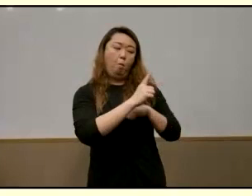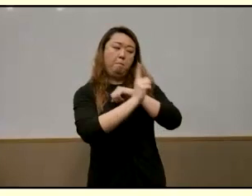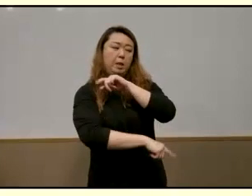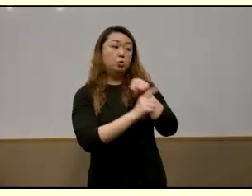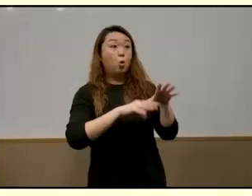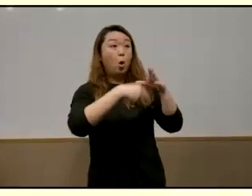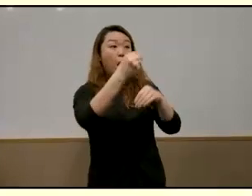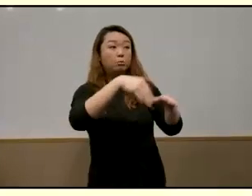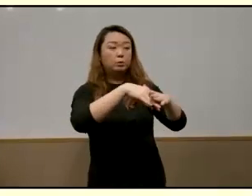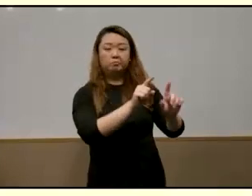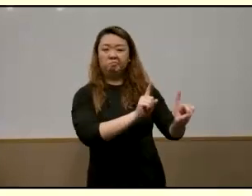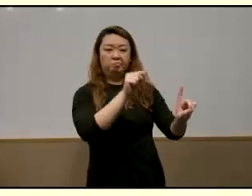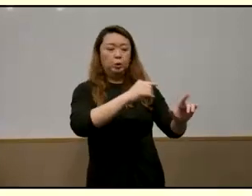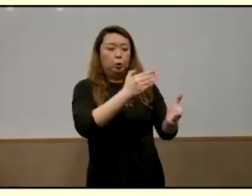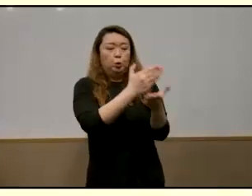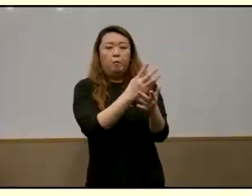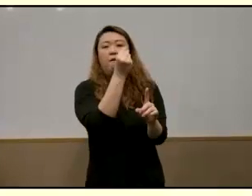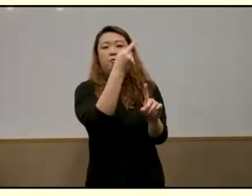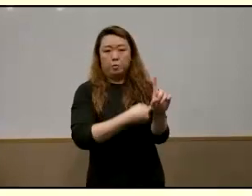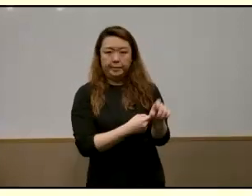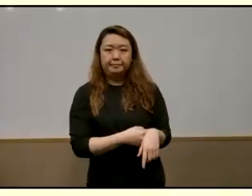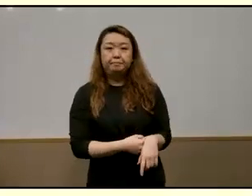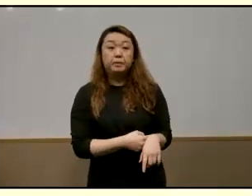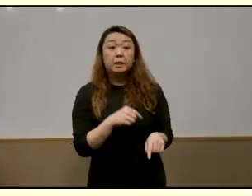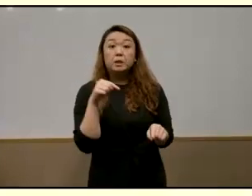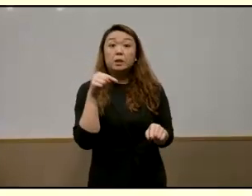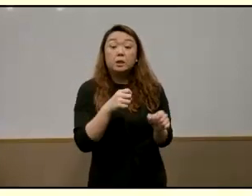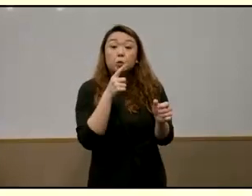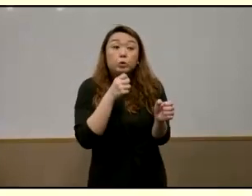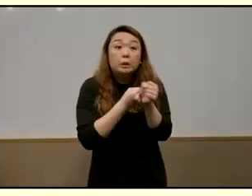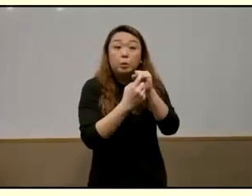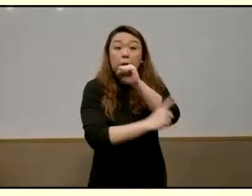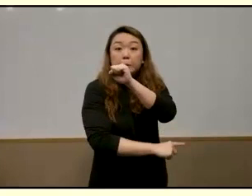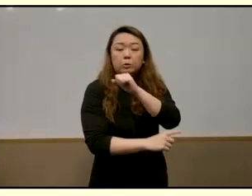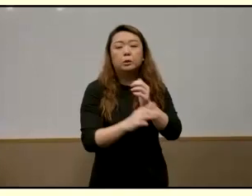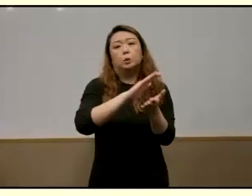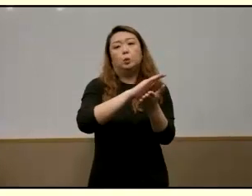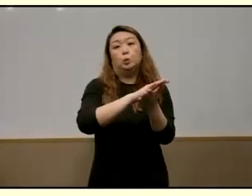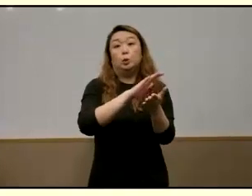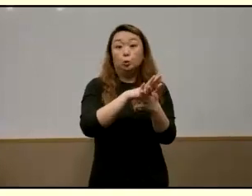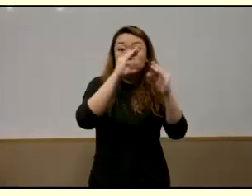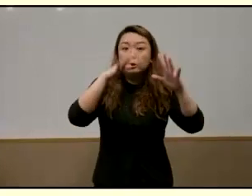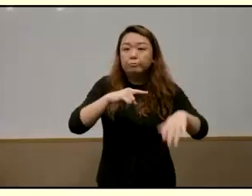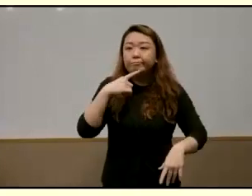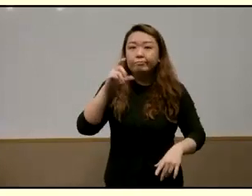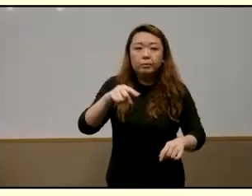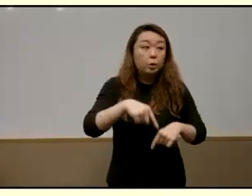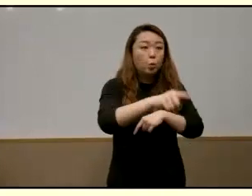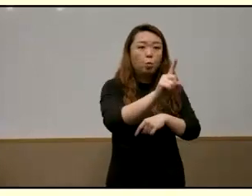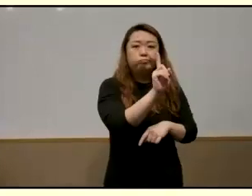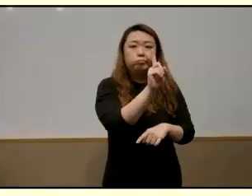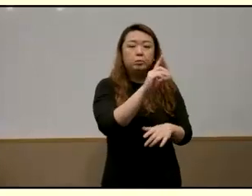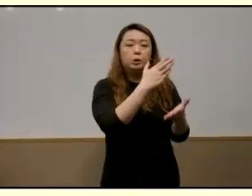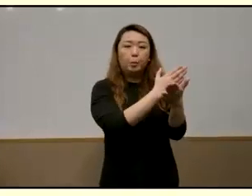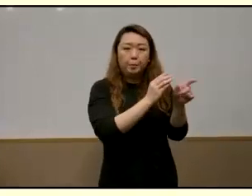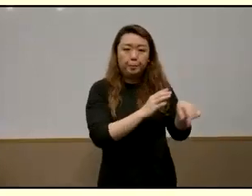anjushri his teachers had called them telling them give him this punishment don't let him go and don't give him handphone a lot there was a long